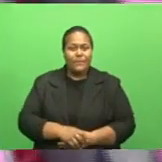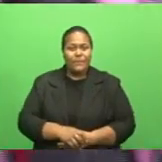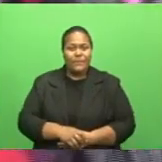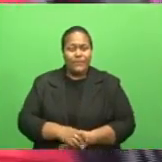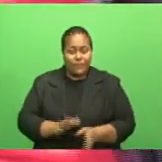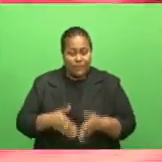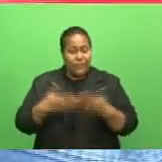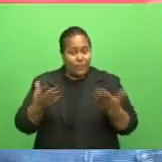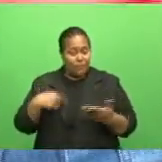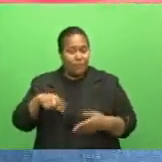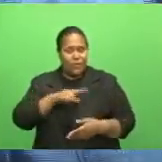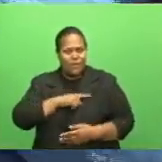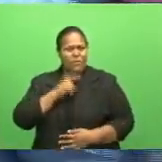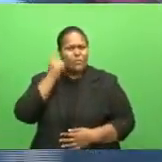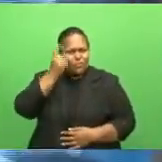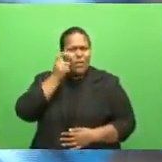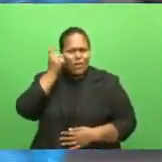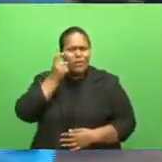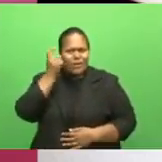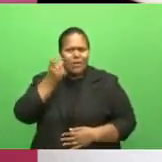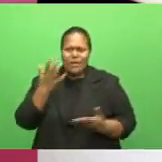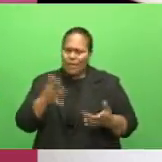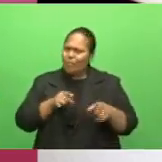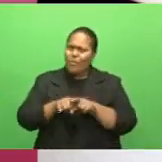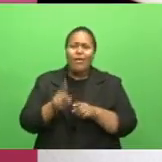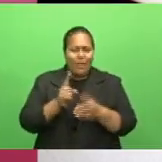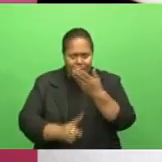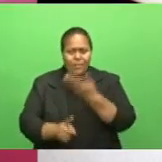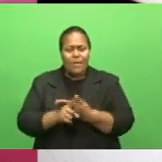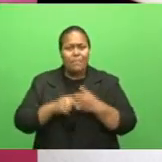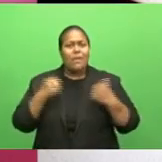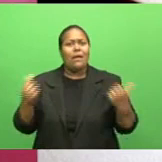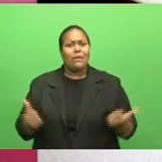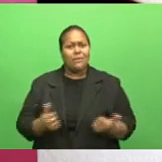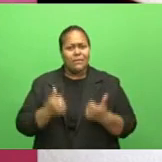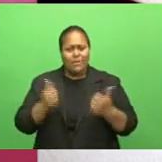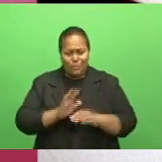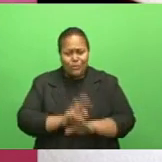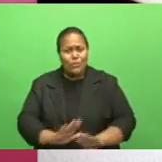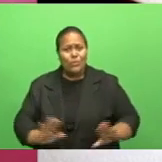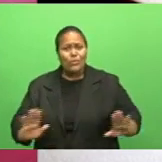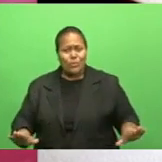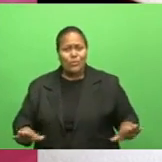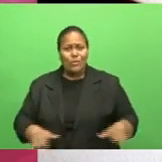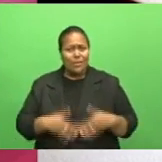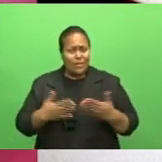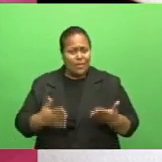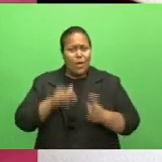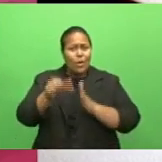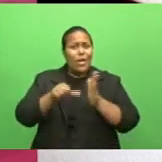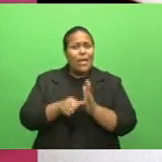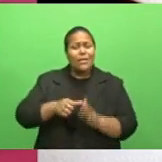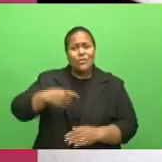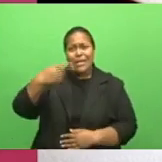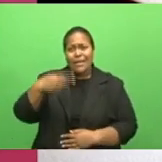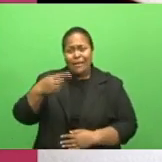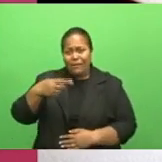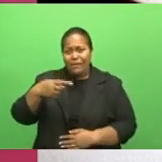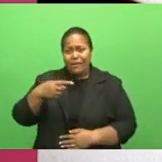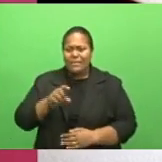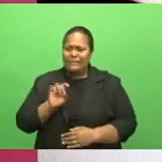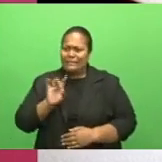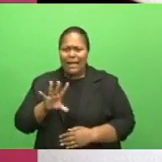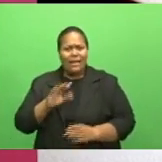it's a very varying trend. We have noticed that particularly with children being as young as 11, 10-year-olds being